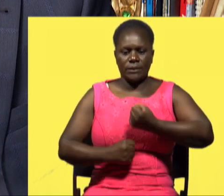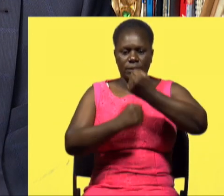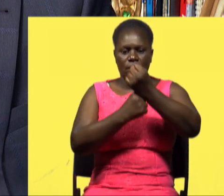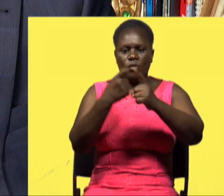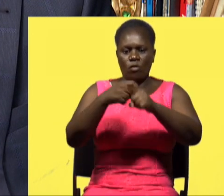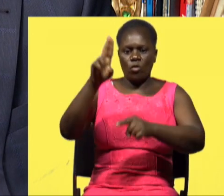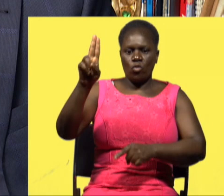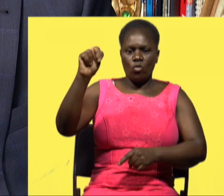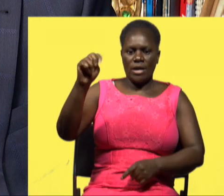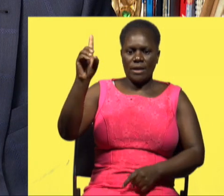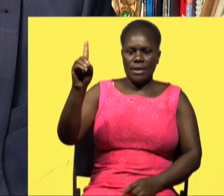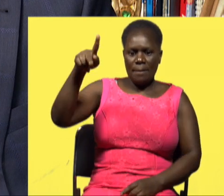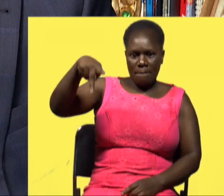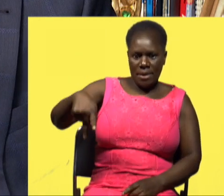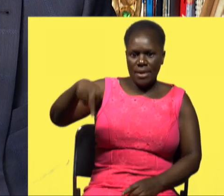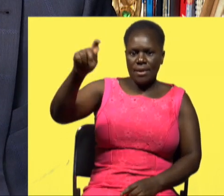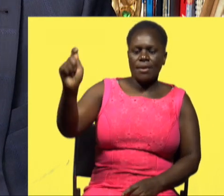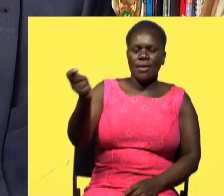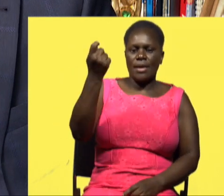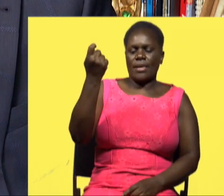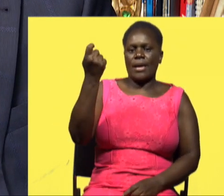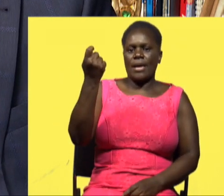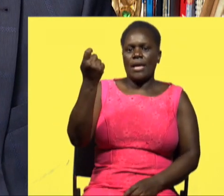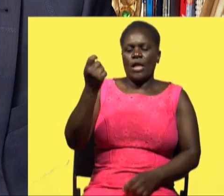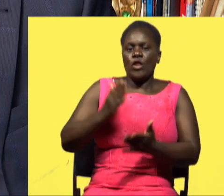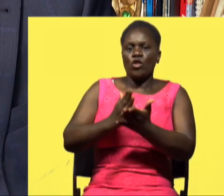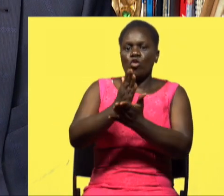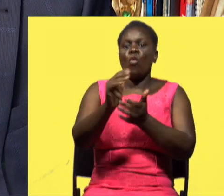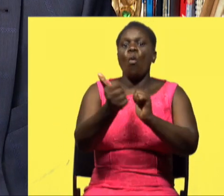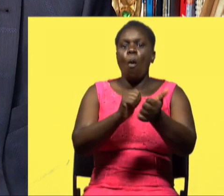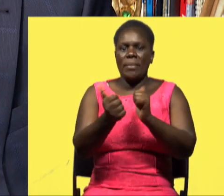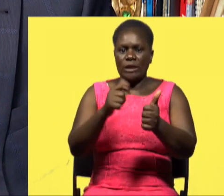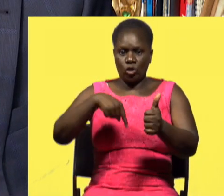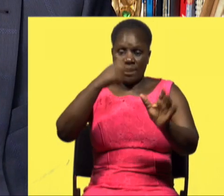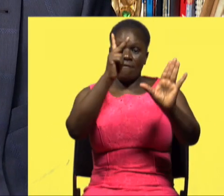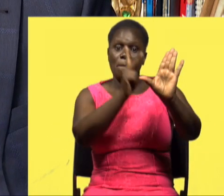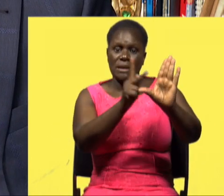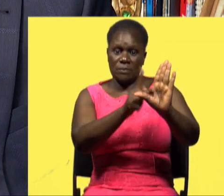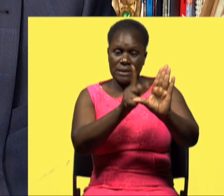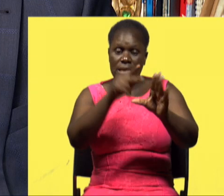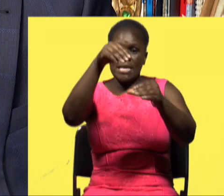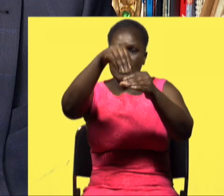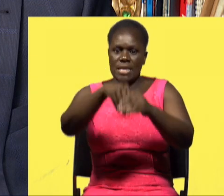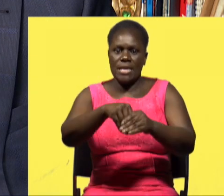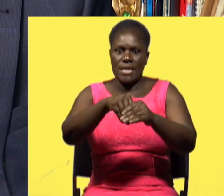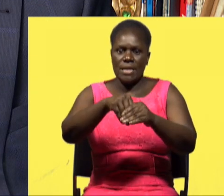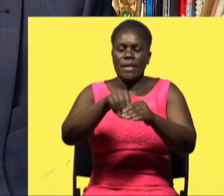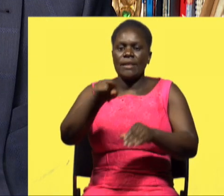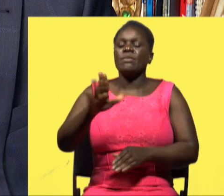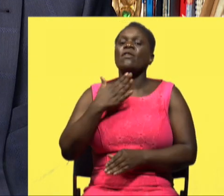support from uh undp uh kenya uh and it is through a challenge that we participated in